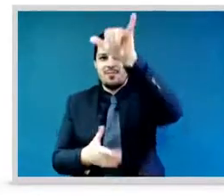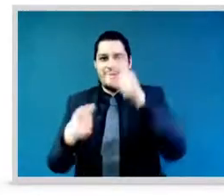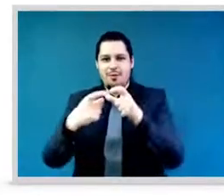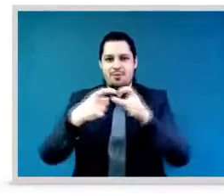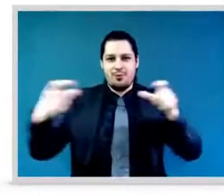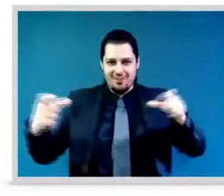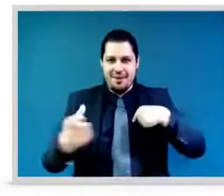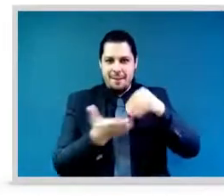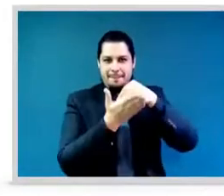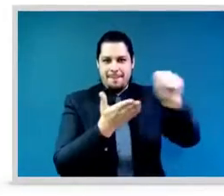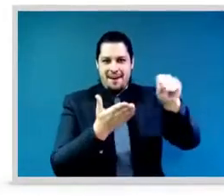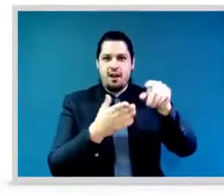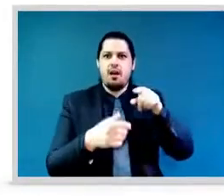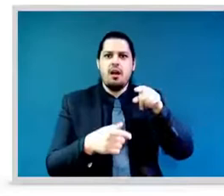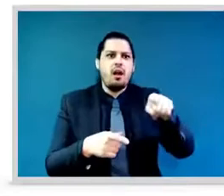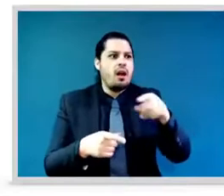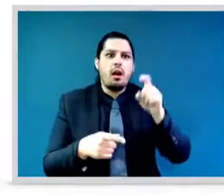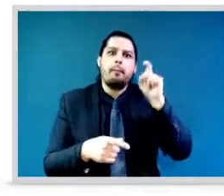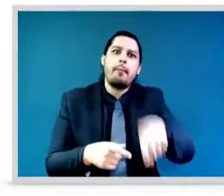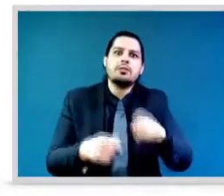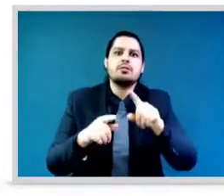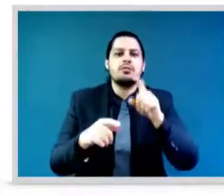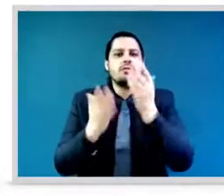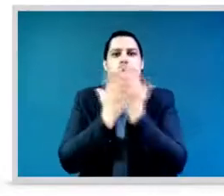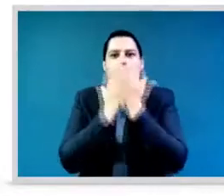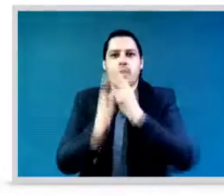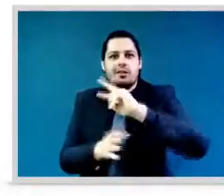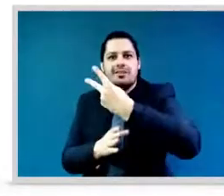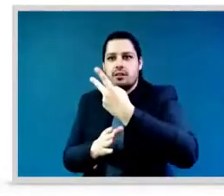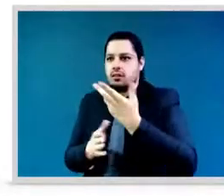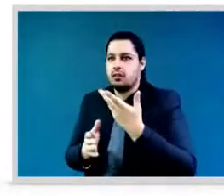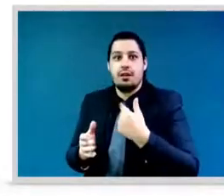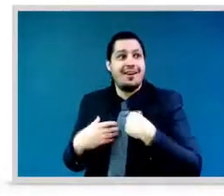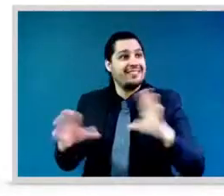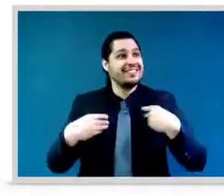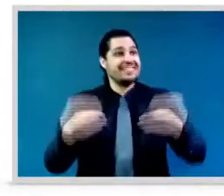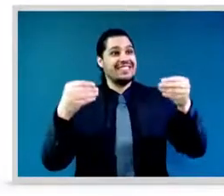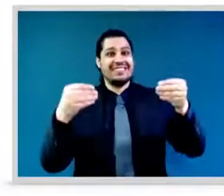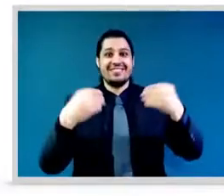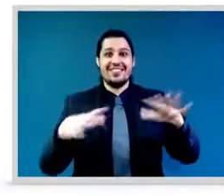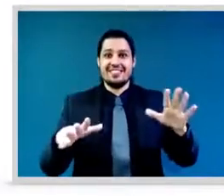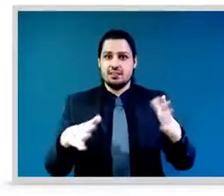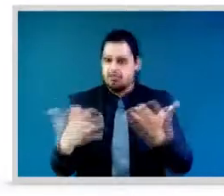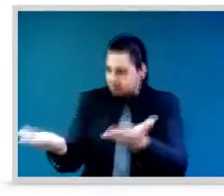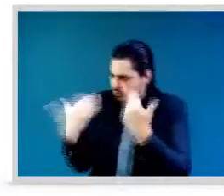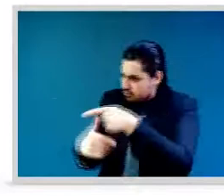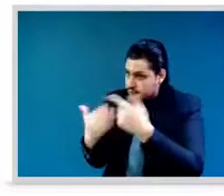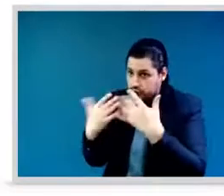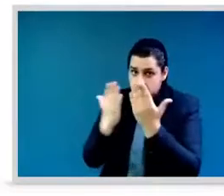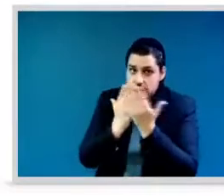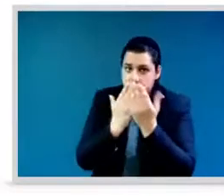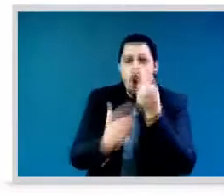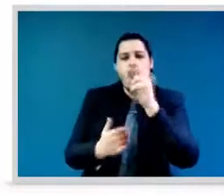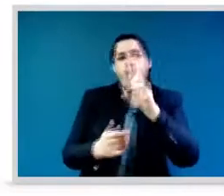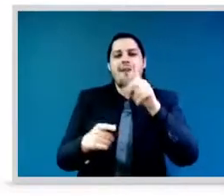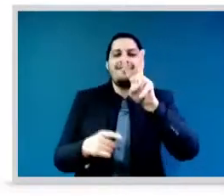We still do need a visa to enter these processes. And this visa, it can be a